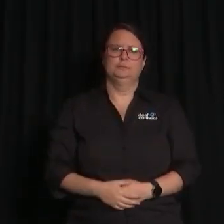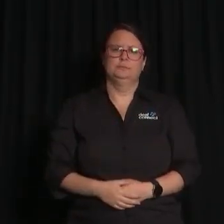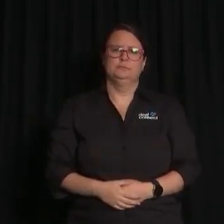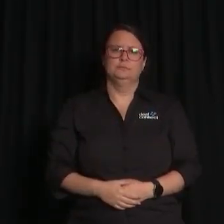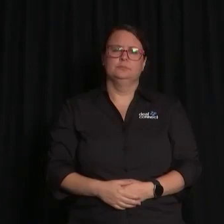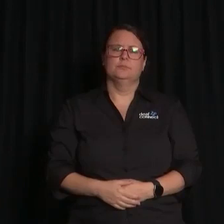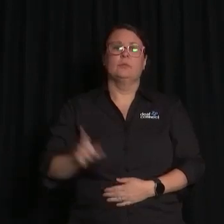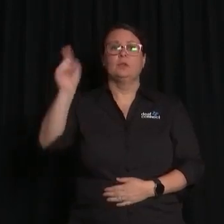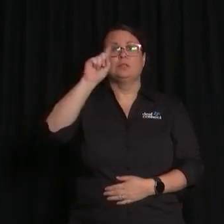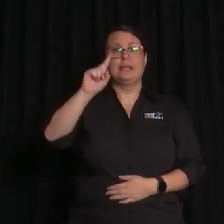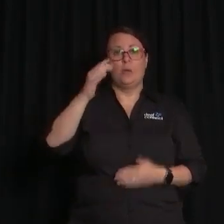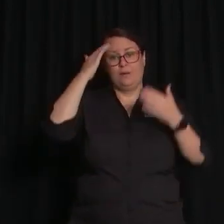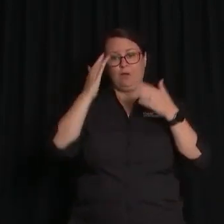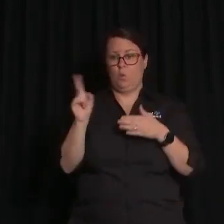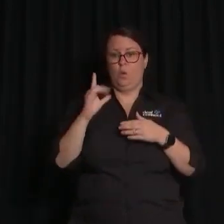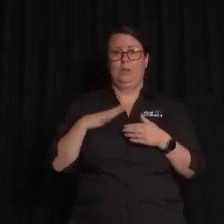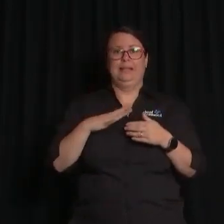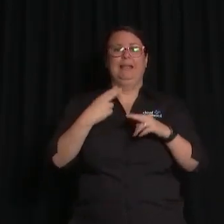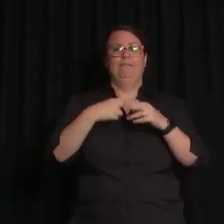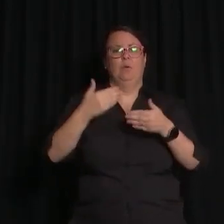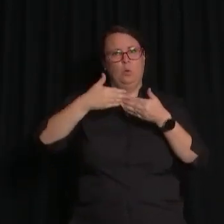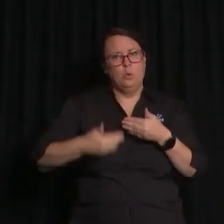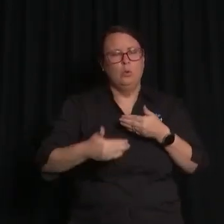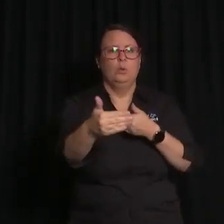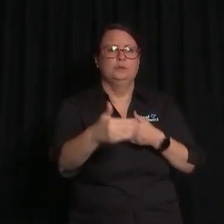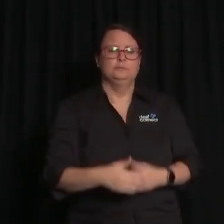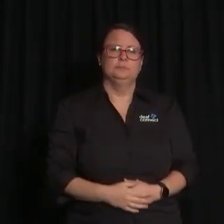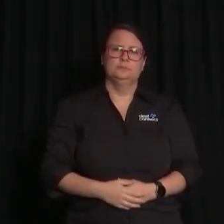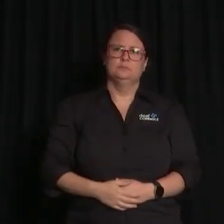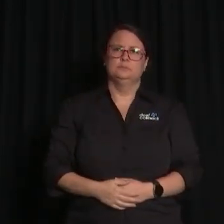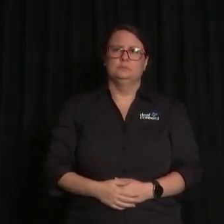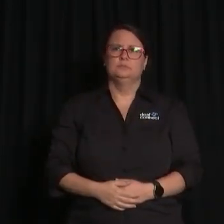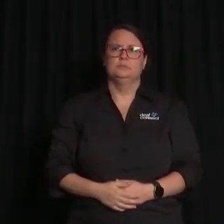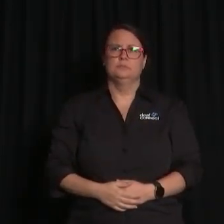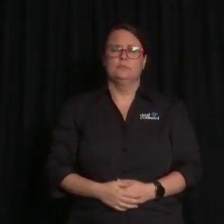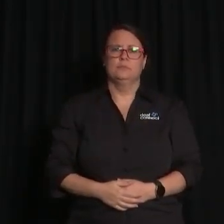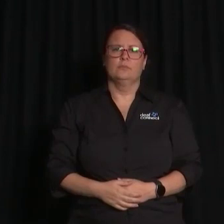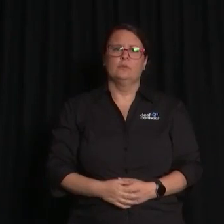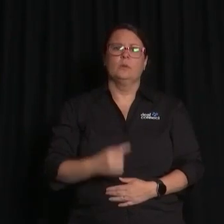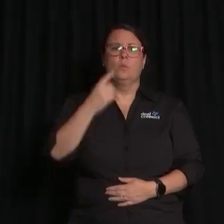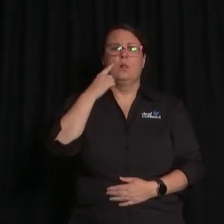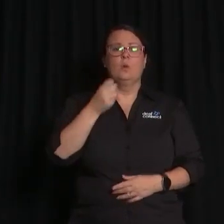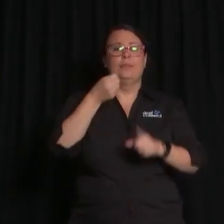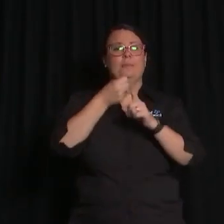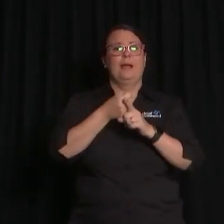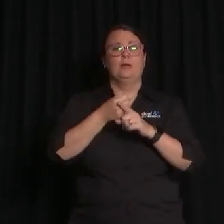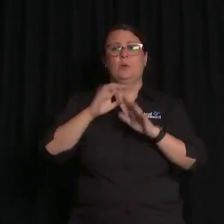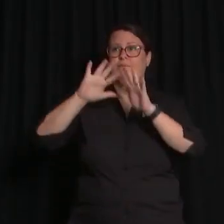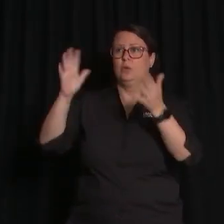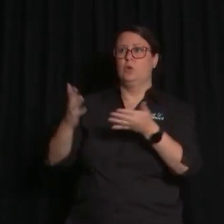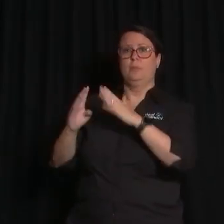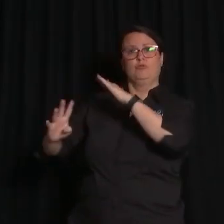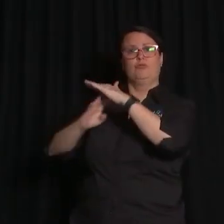forward. We'll zero in on the importance of special envoys, the impact of the global refugee crisis